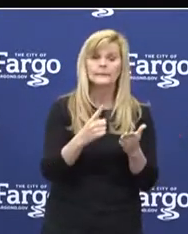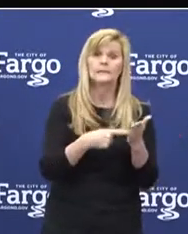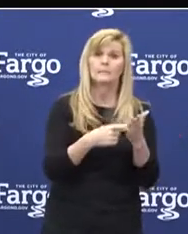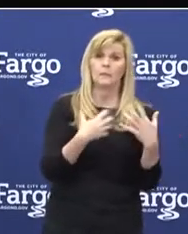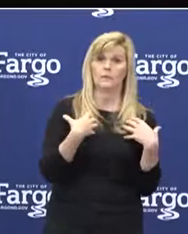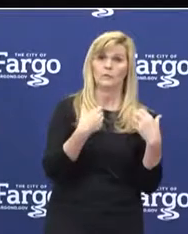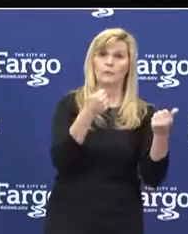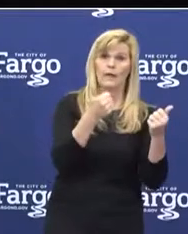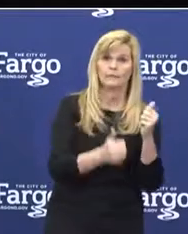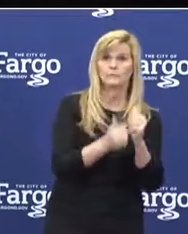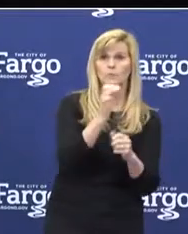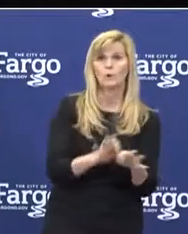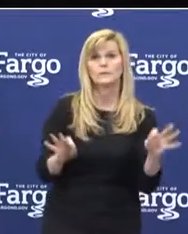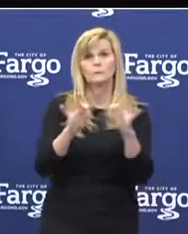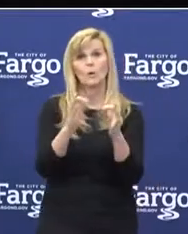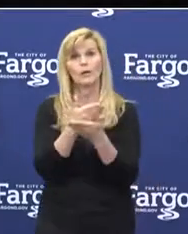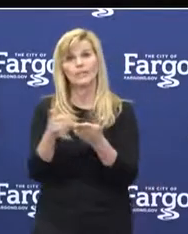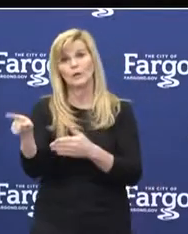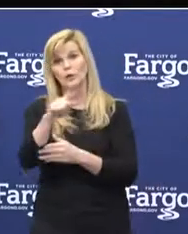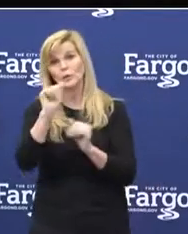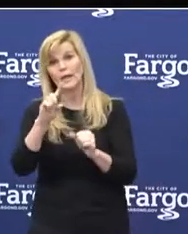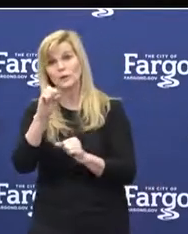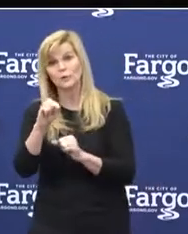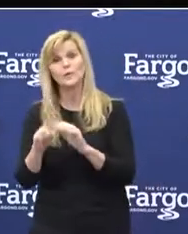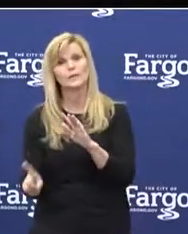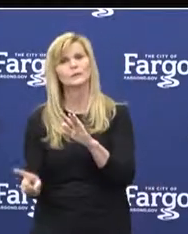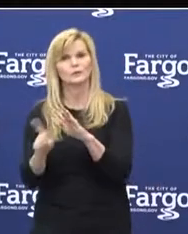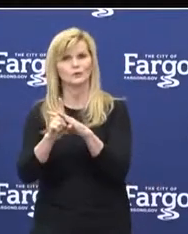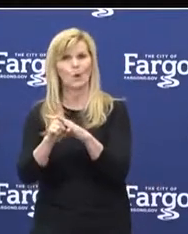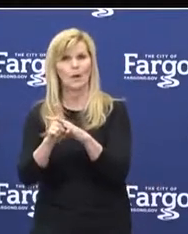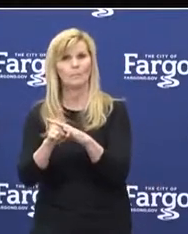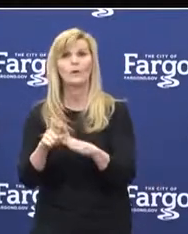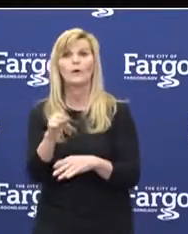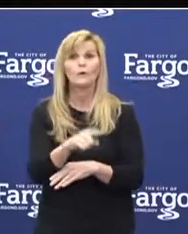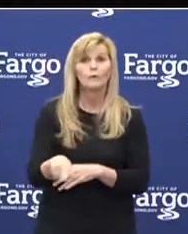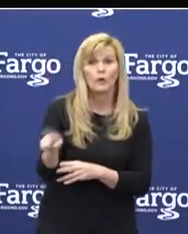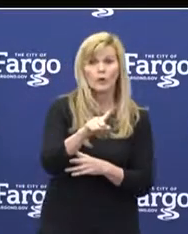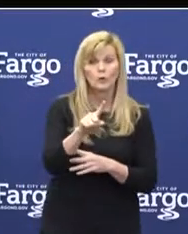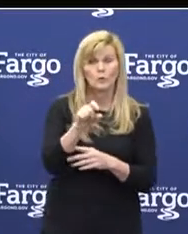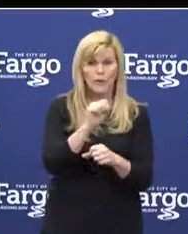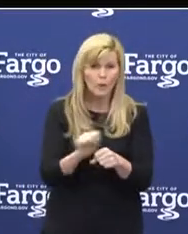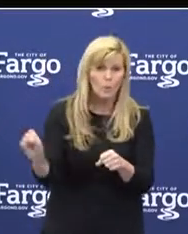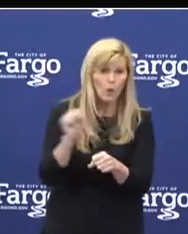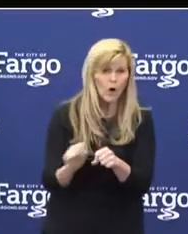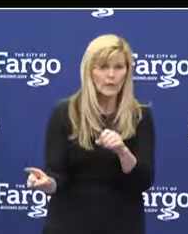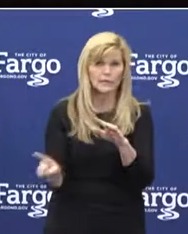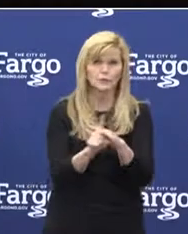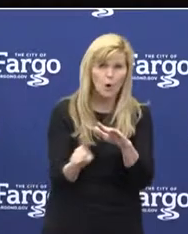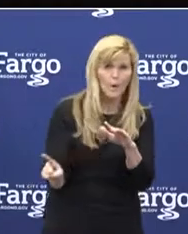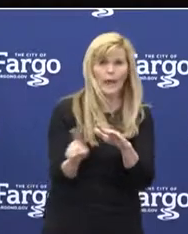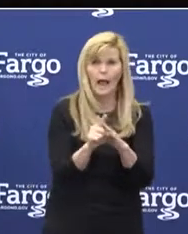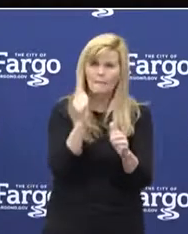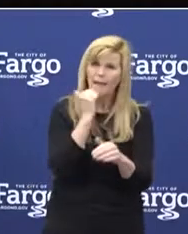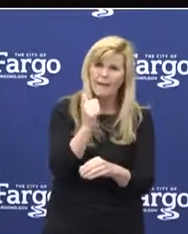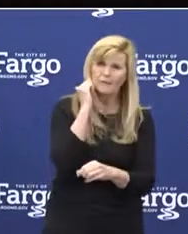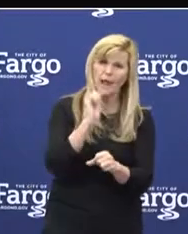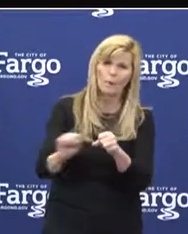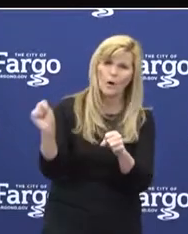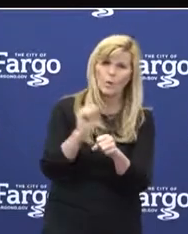important thing you can do is just show up. For those of you that are showing up every day, thank you for all you do.